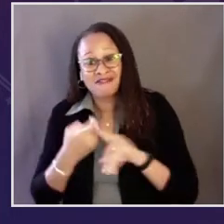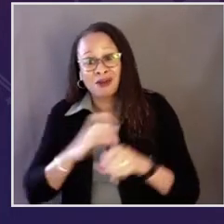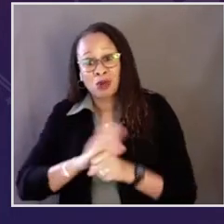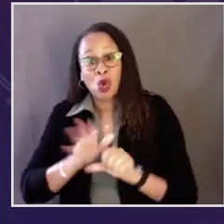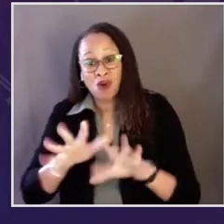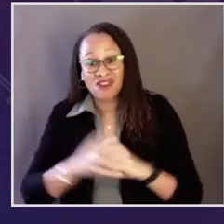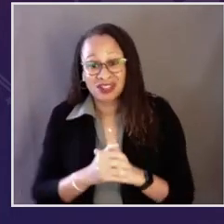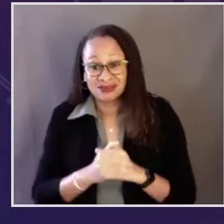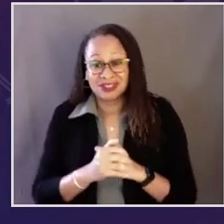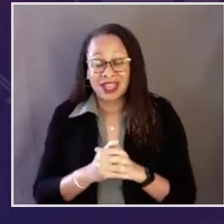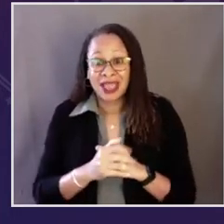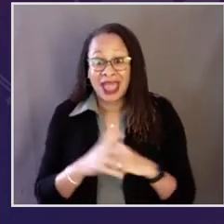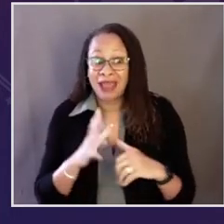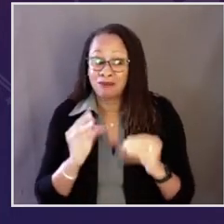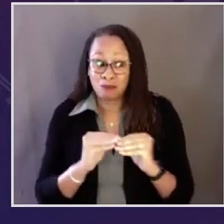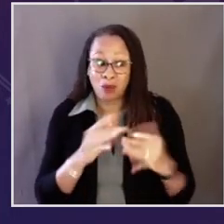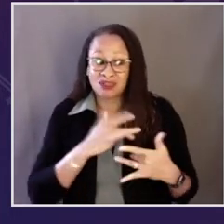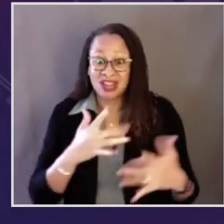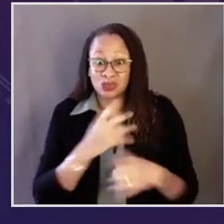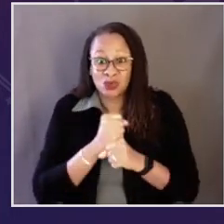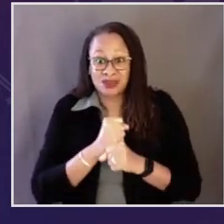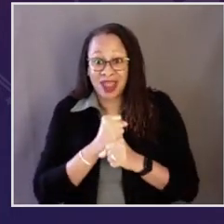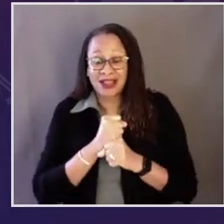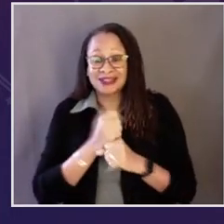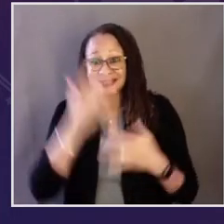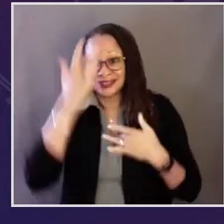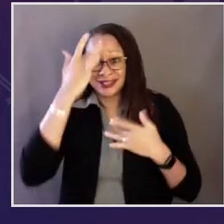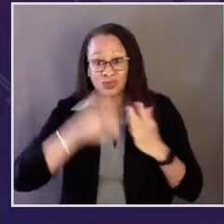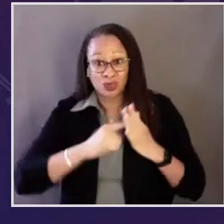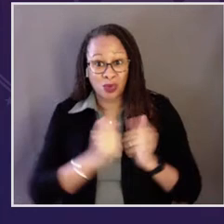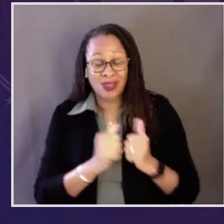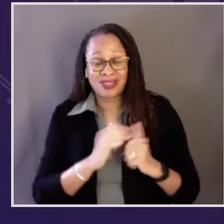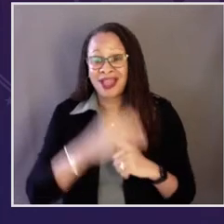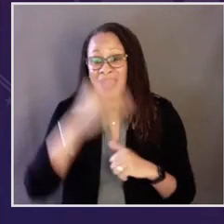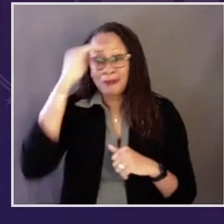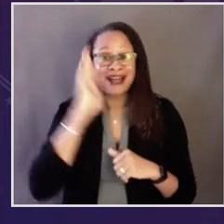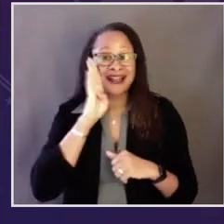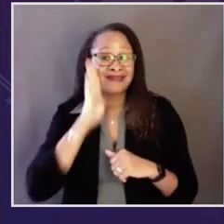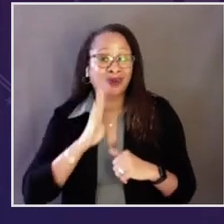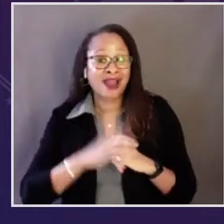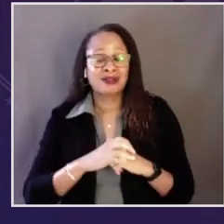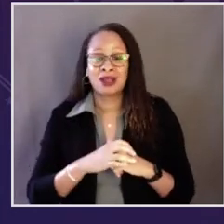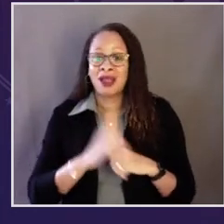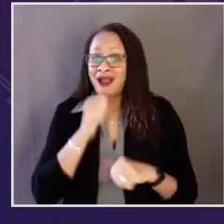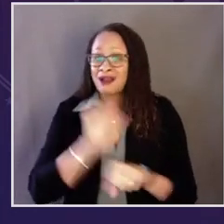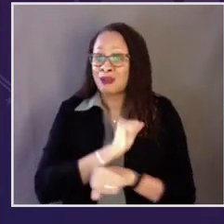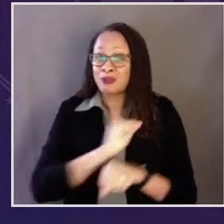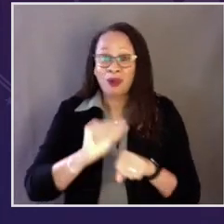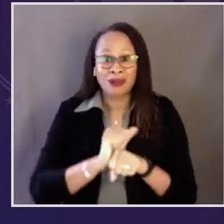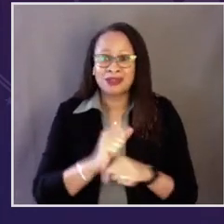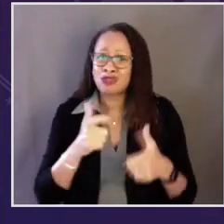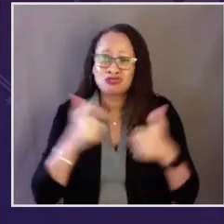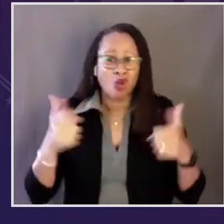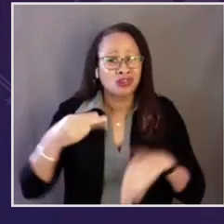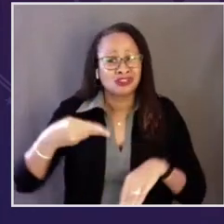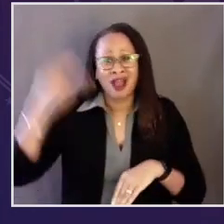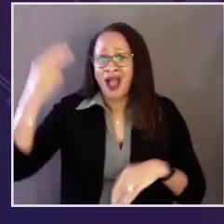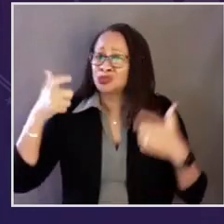three times more likely to die from COVID and more likely to get COVID to begin with. Black and Latino